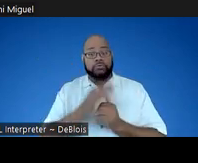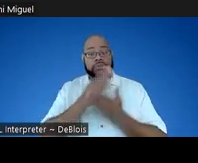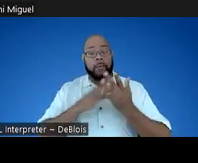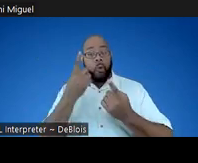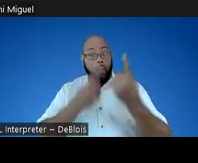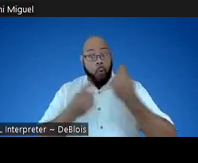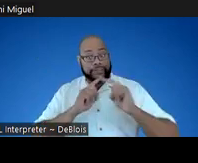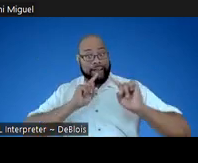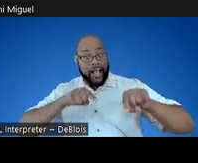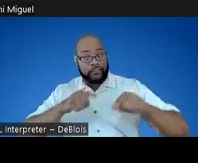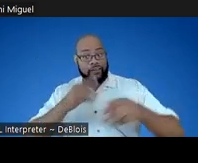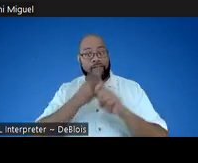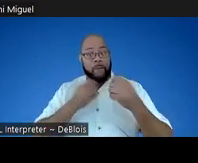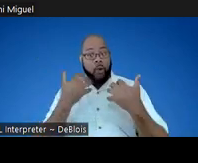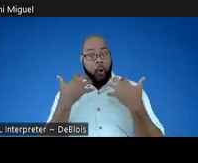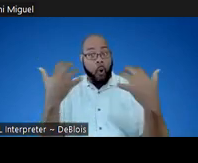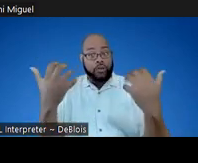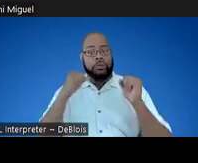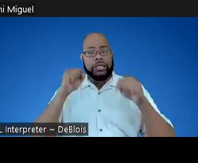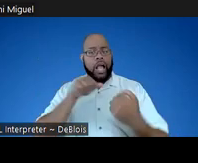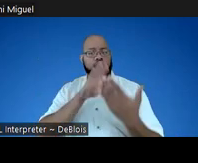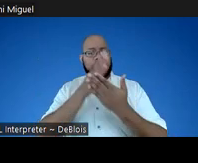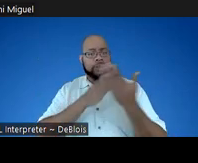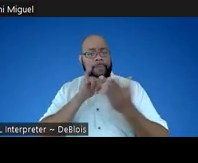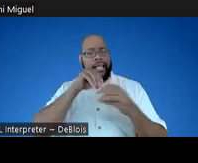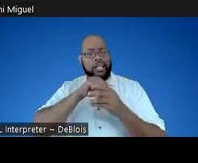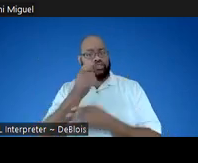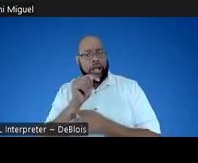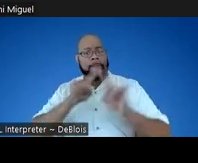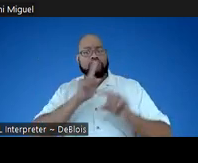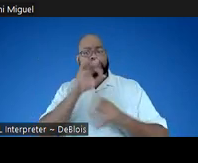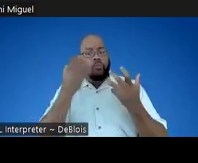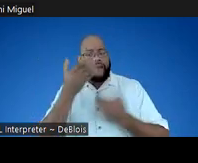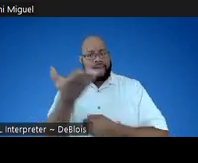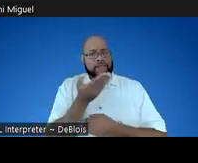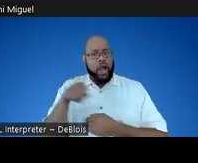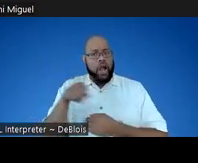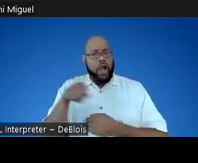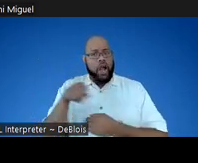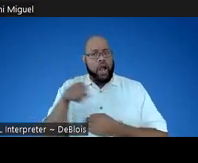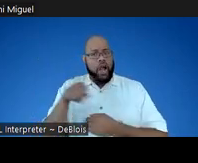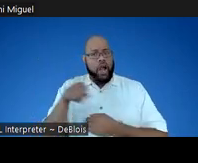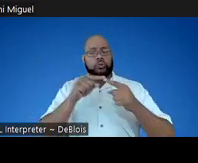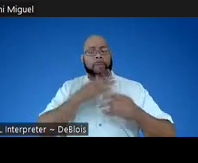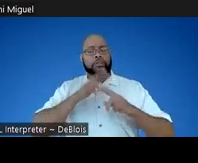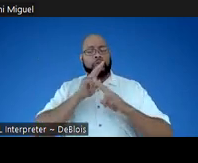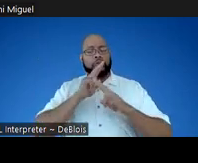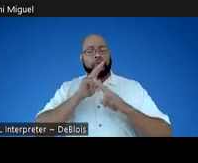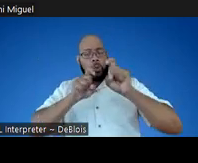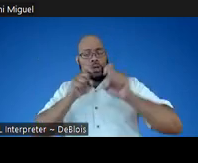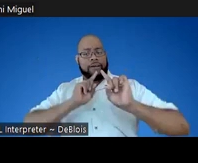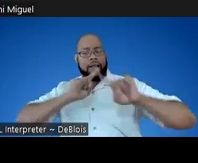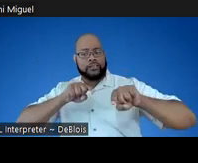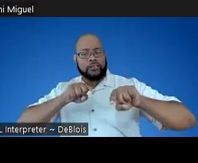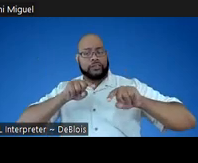questions and answers in the audience. We can address some that were in the chat, but we really invite you to please use the question and answer